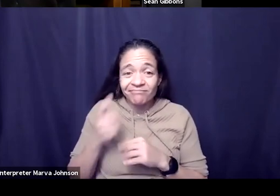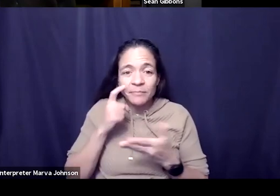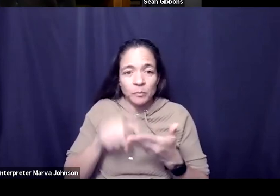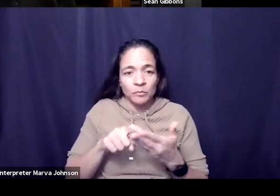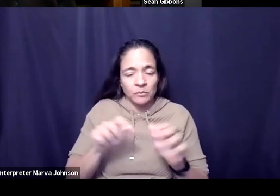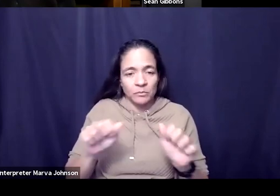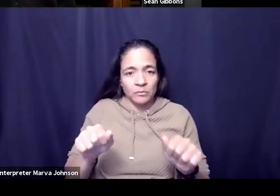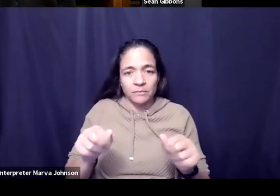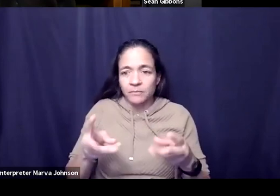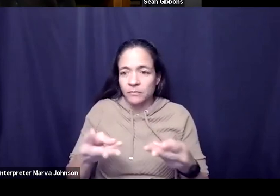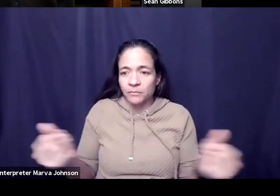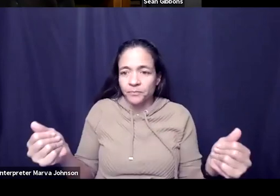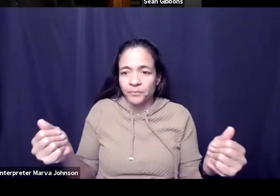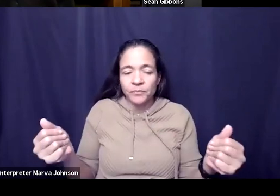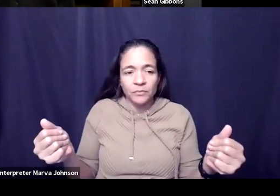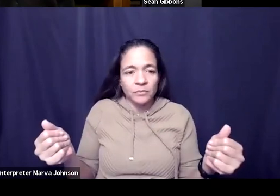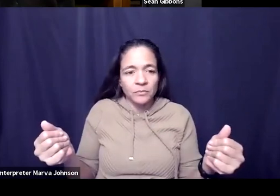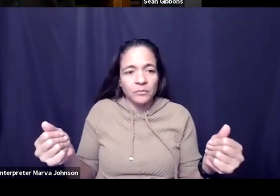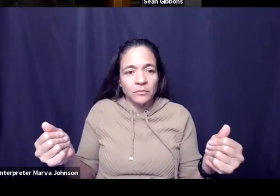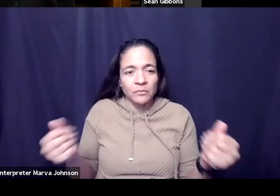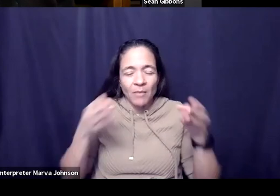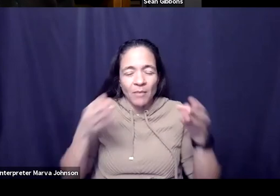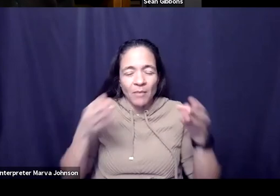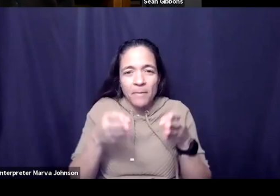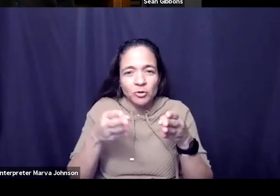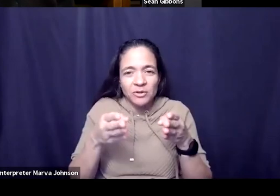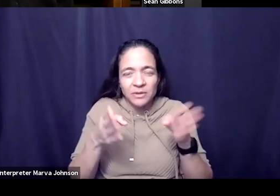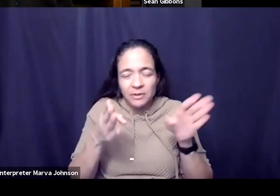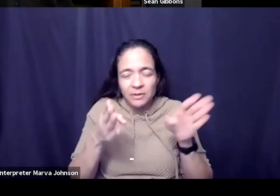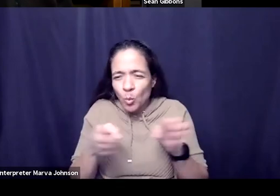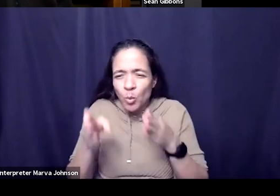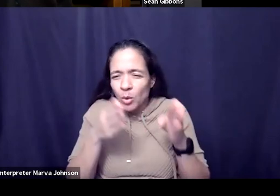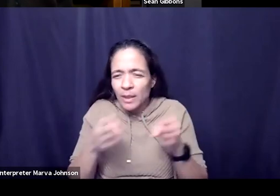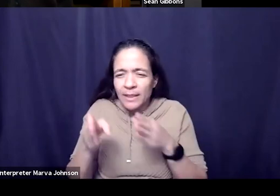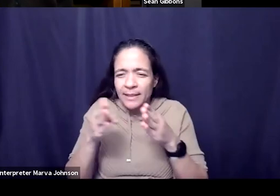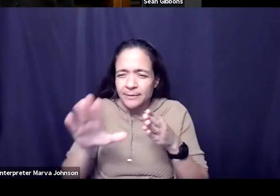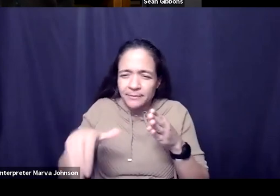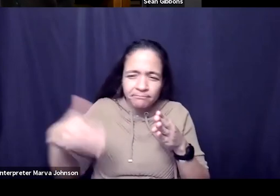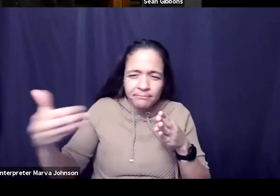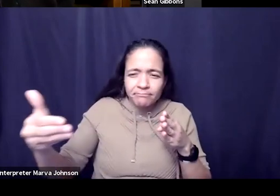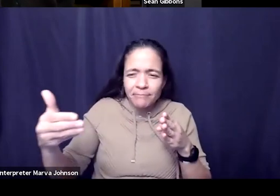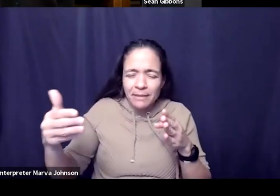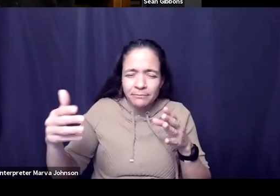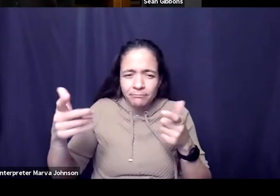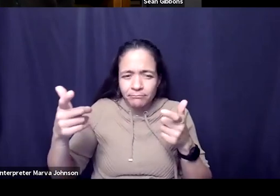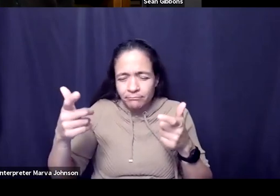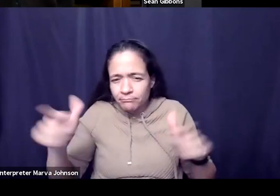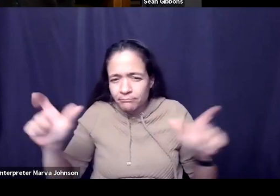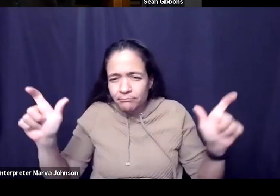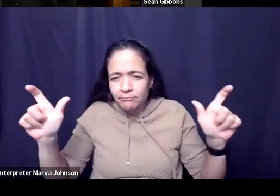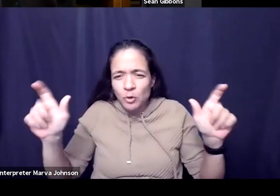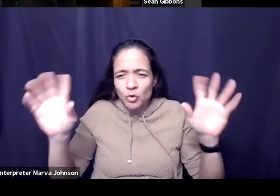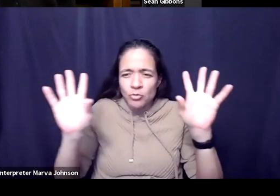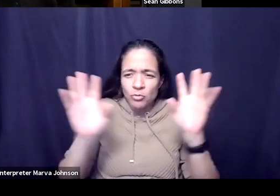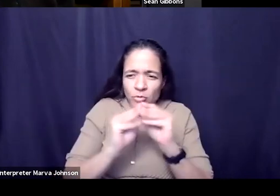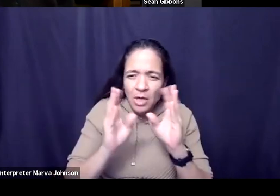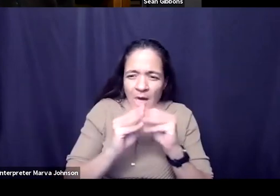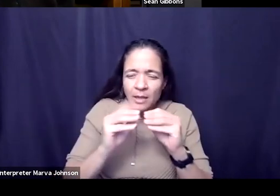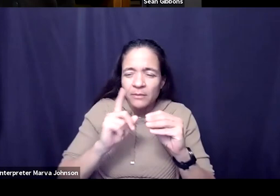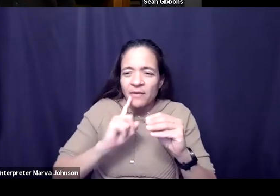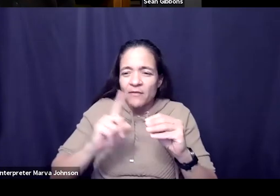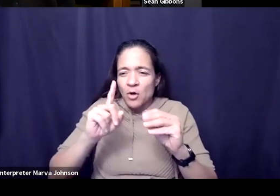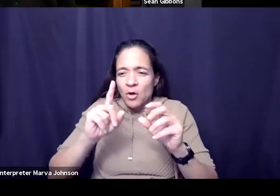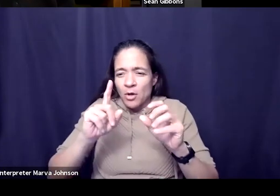went away you know the person who was organizing the next incredibly large um conference for the chronic illness